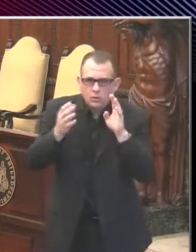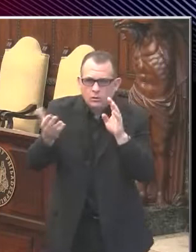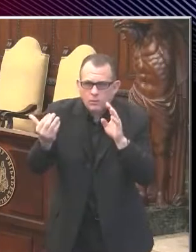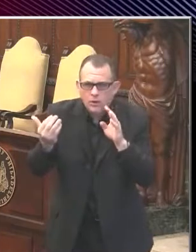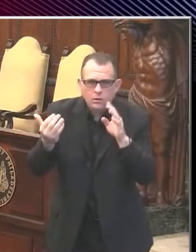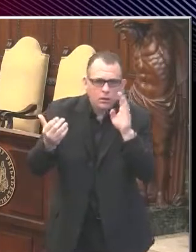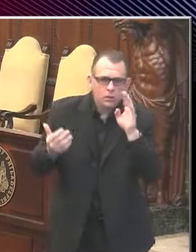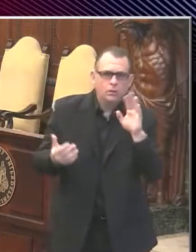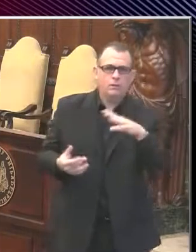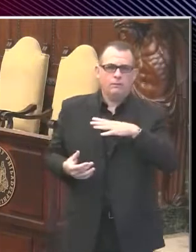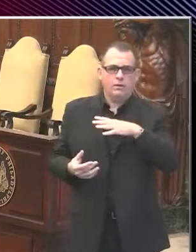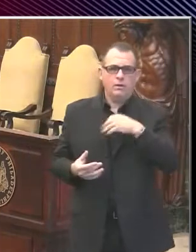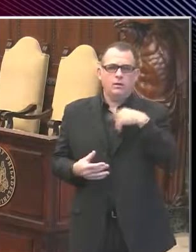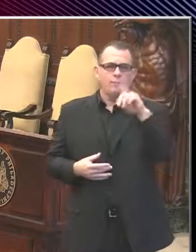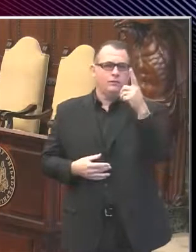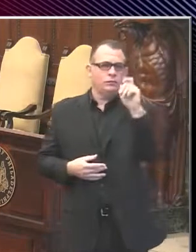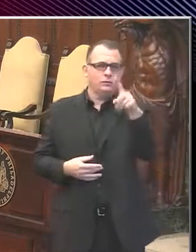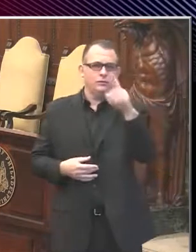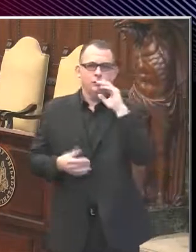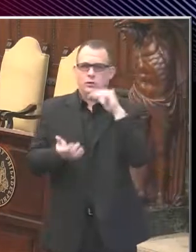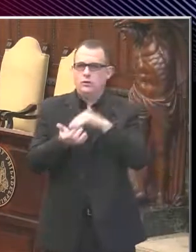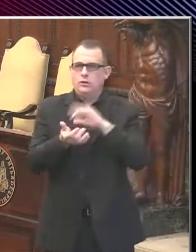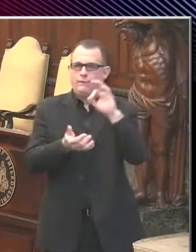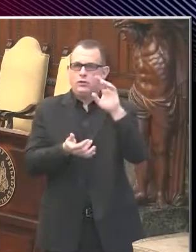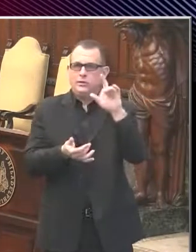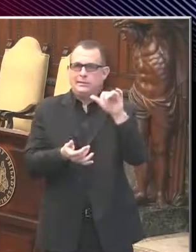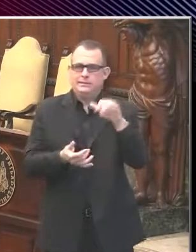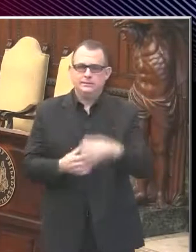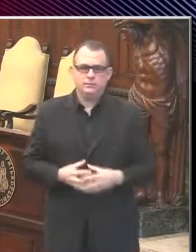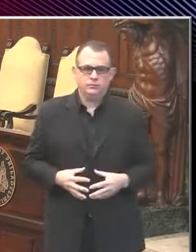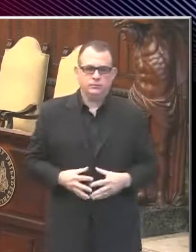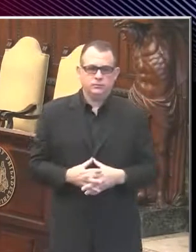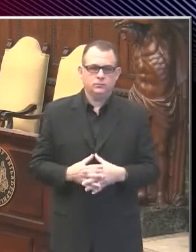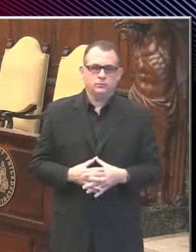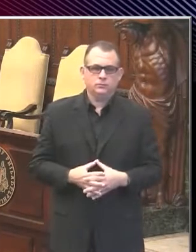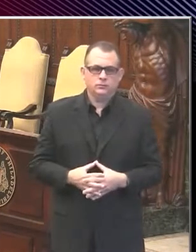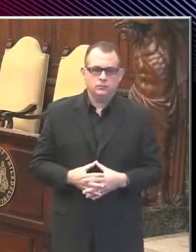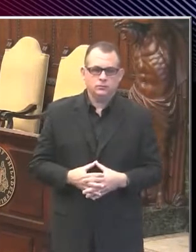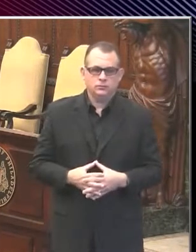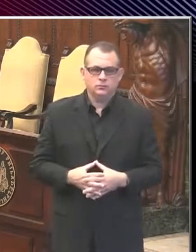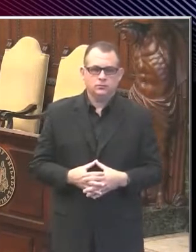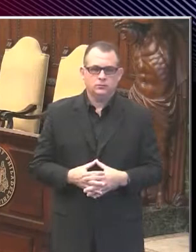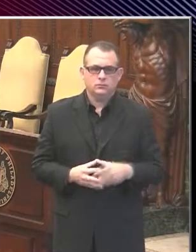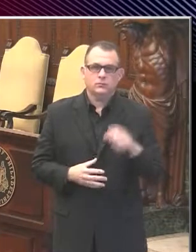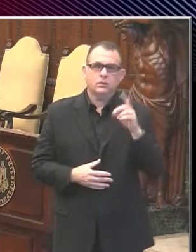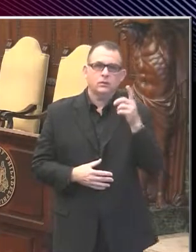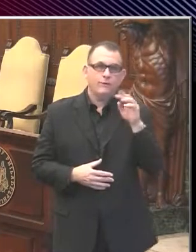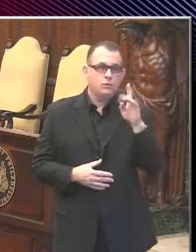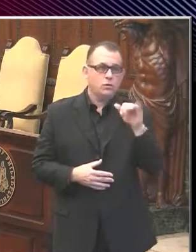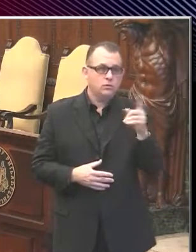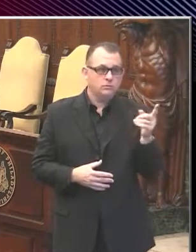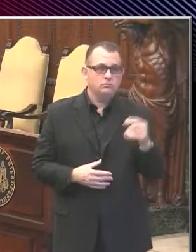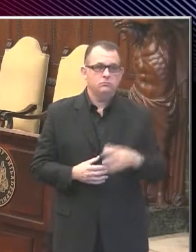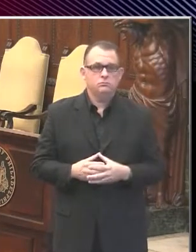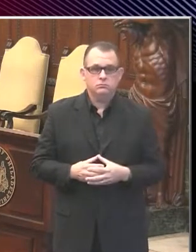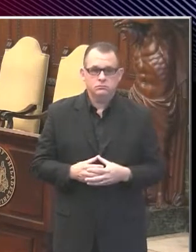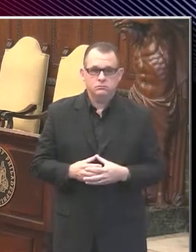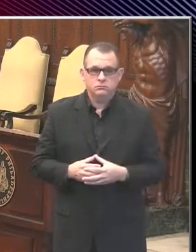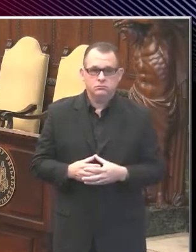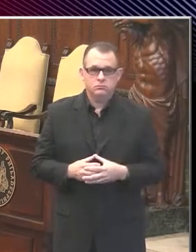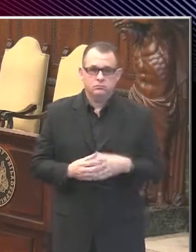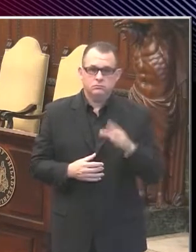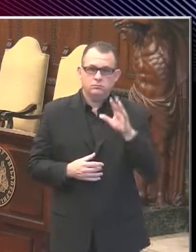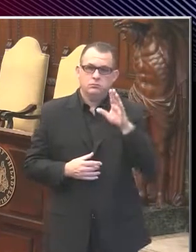This first question is for Dr. Farley. Dr. Farley, based on what other governors have